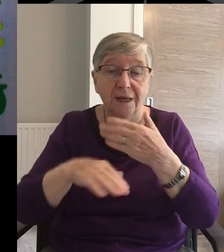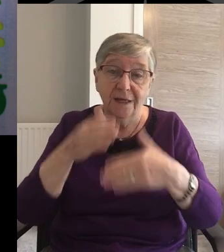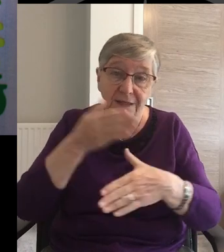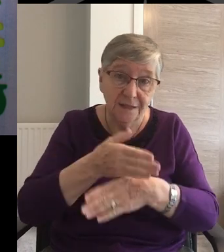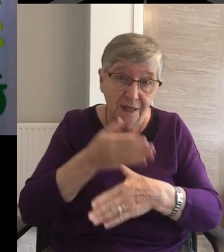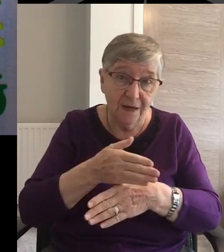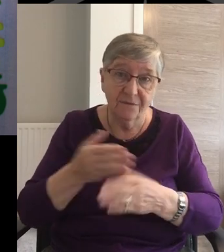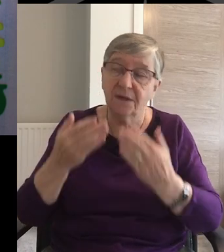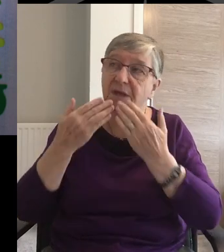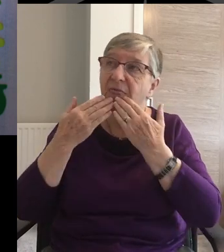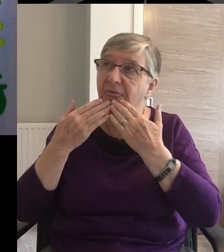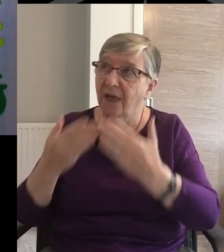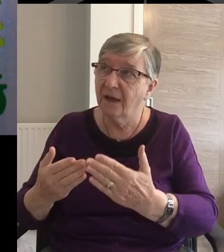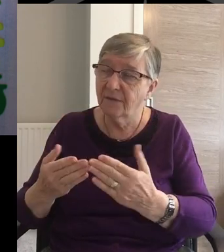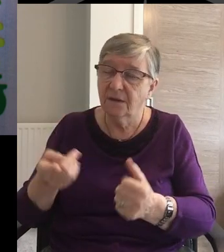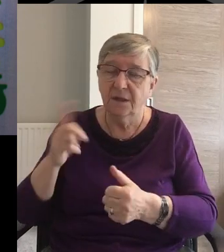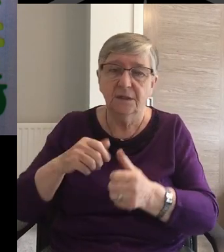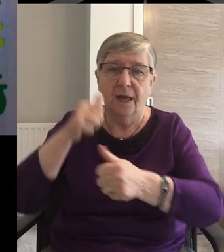And praise